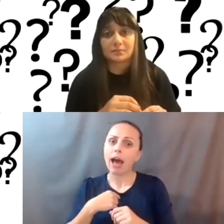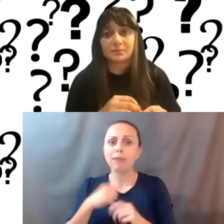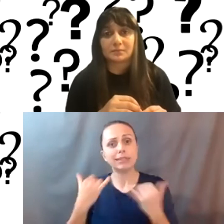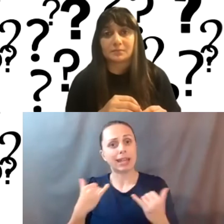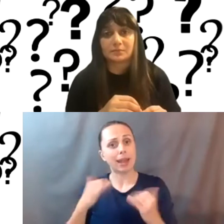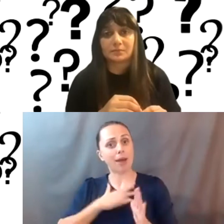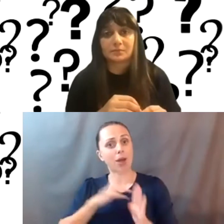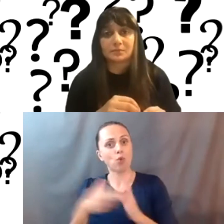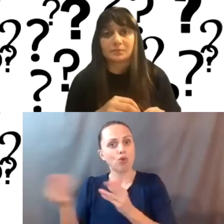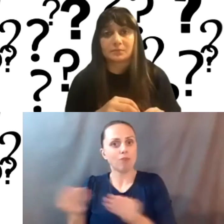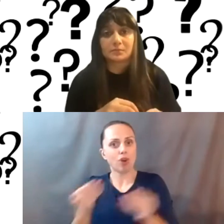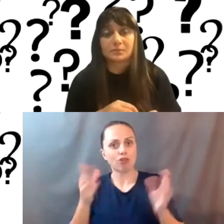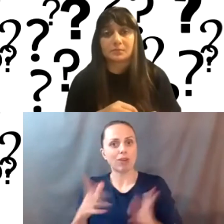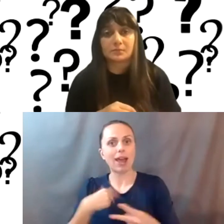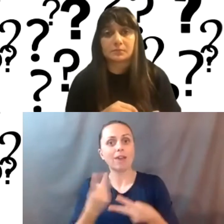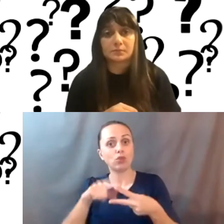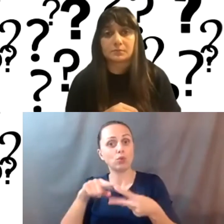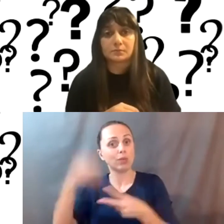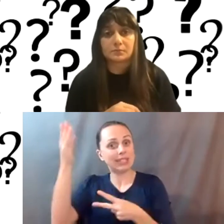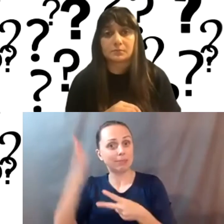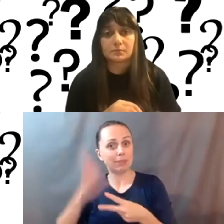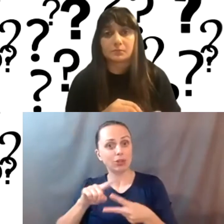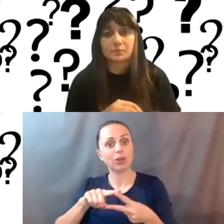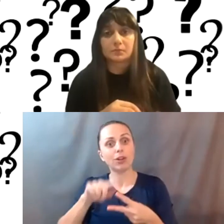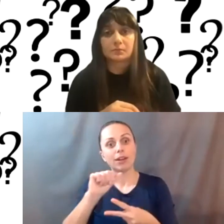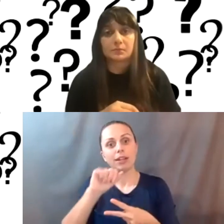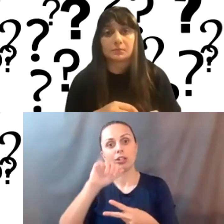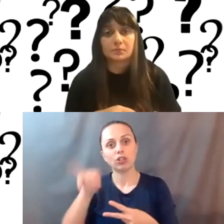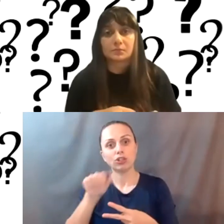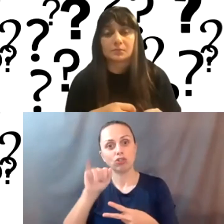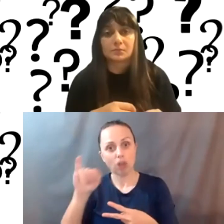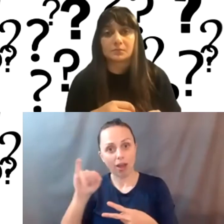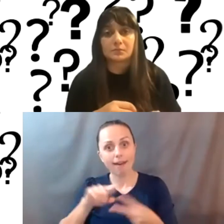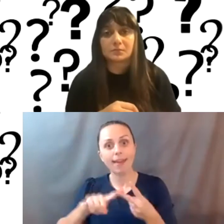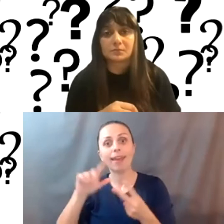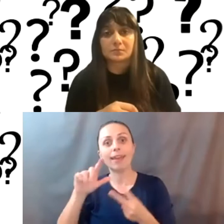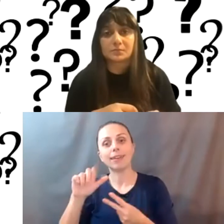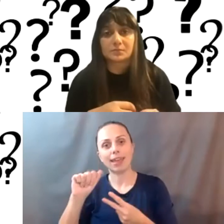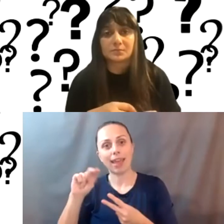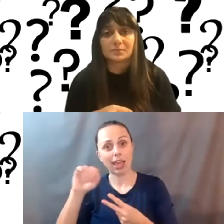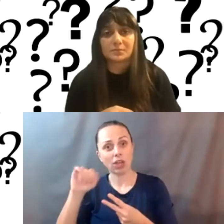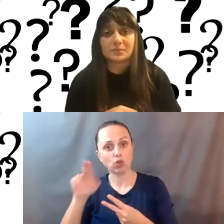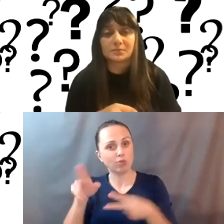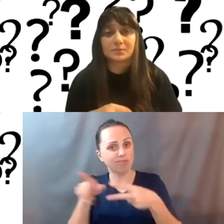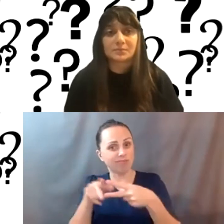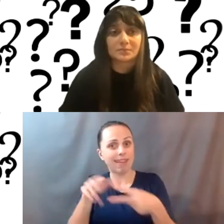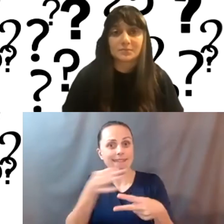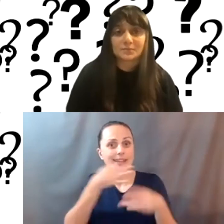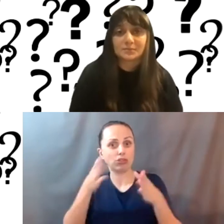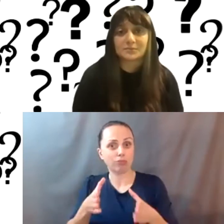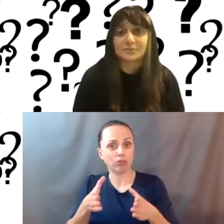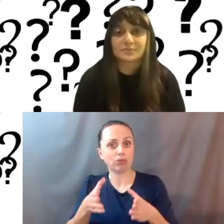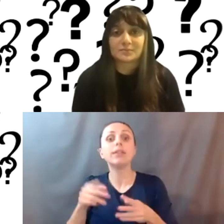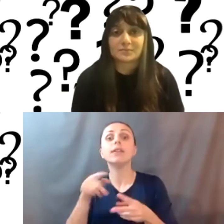today. We have two speakers, Anju Singh and Jai Jhoa, who are going to be our experts. They are going to start with a little